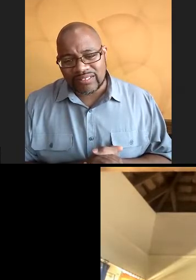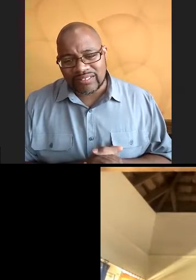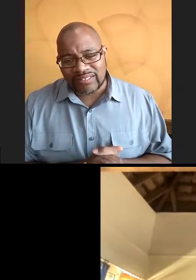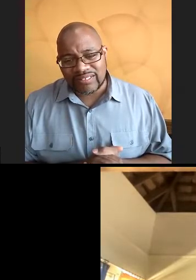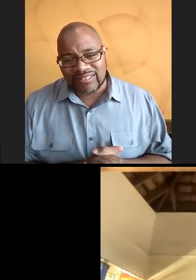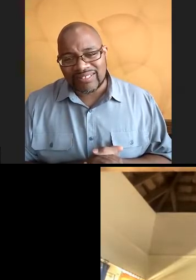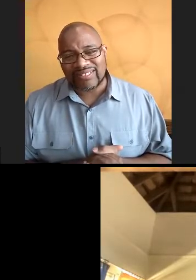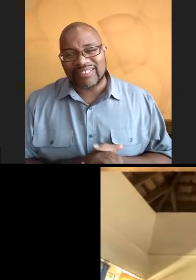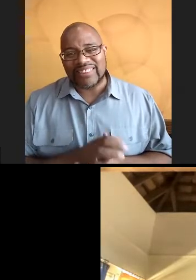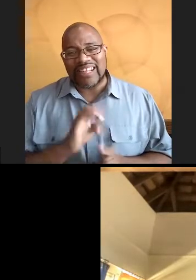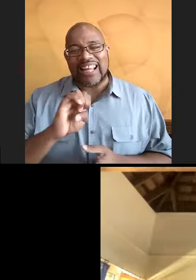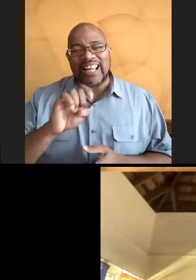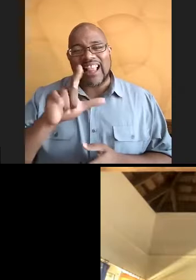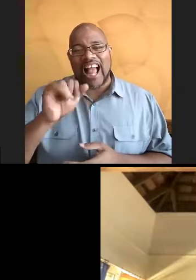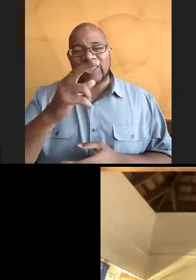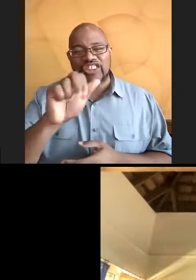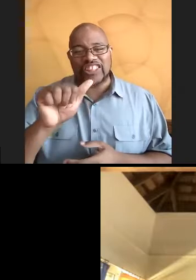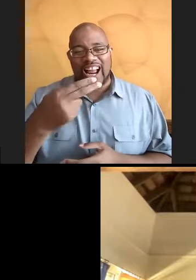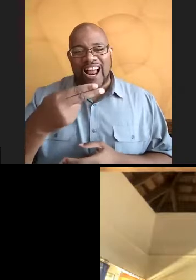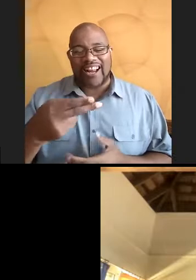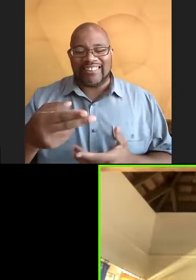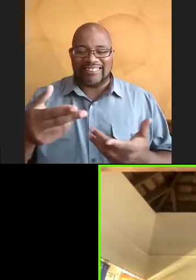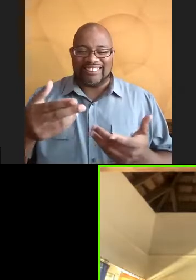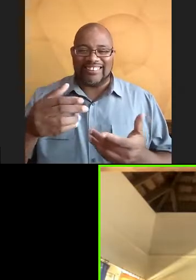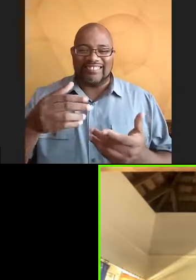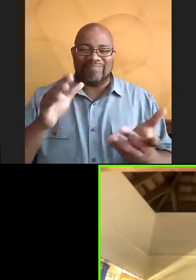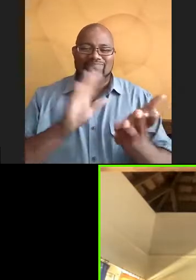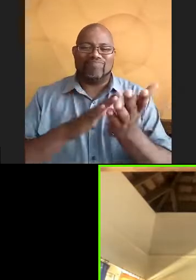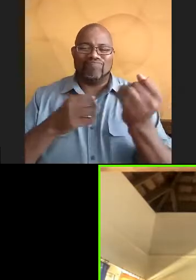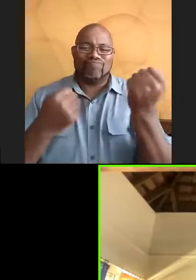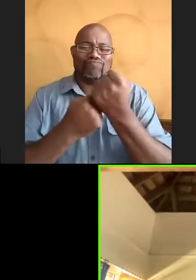Elijah, shout out to me. Yes. Hi, Eli.